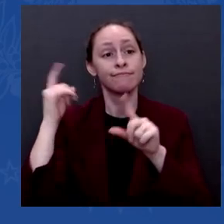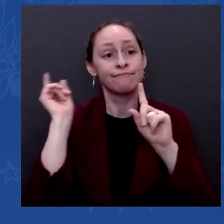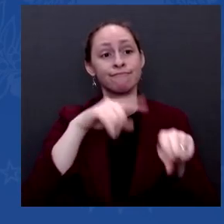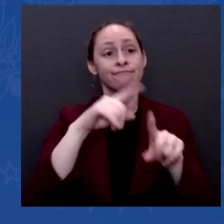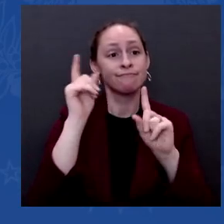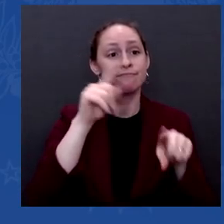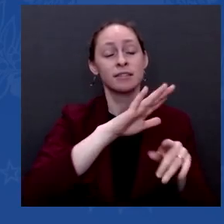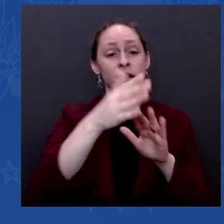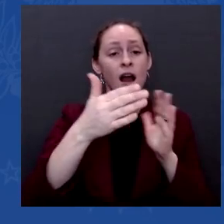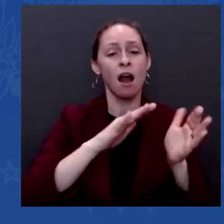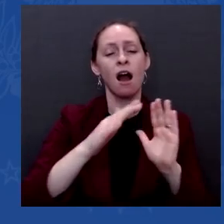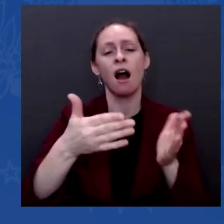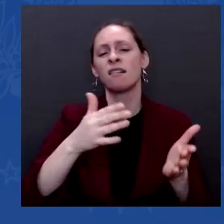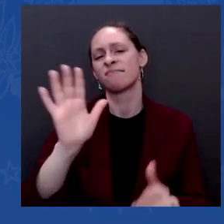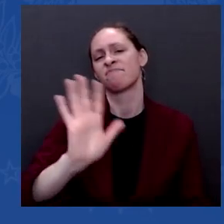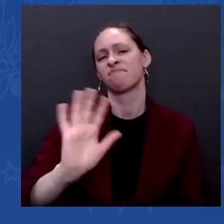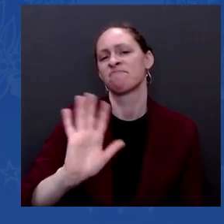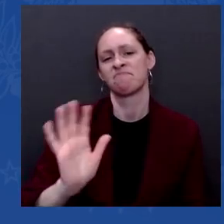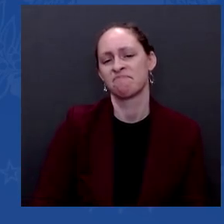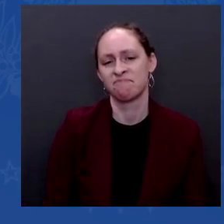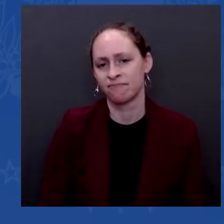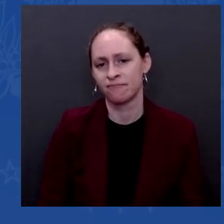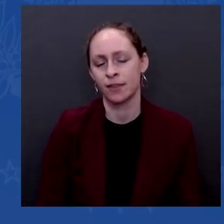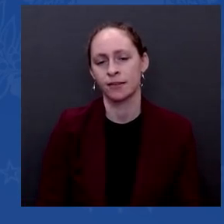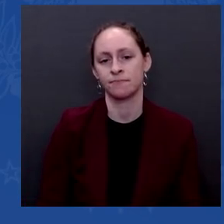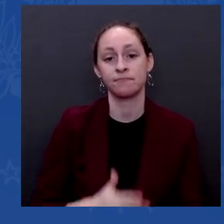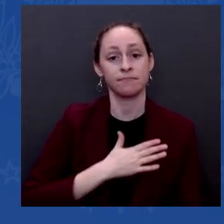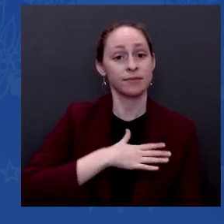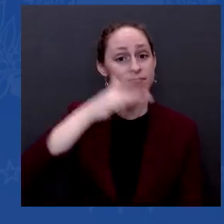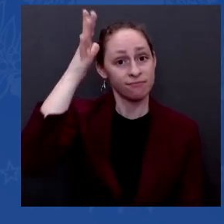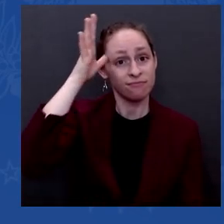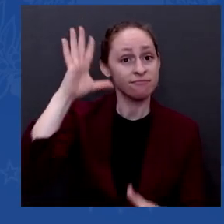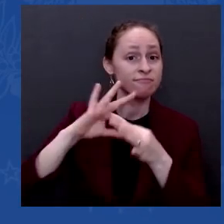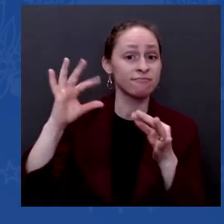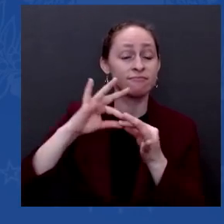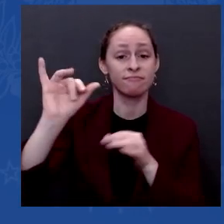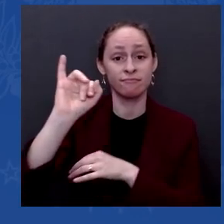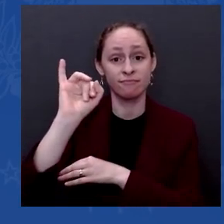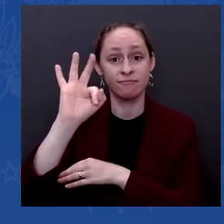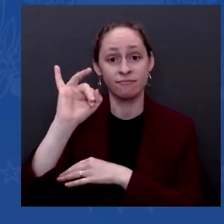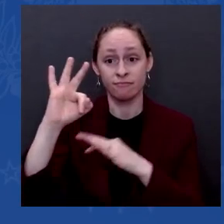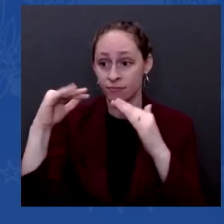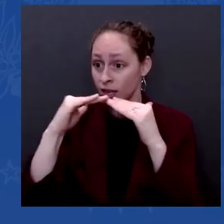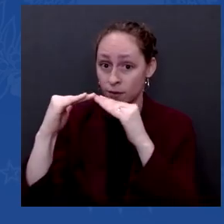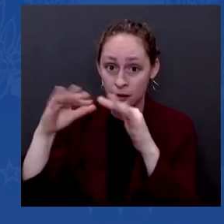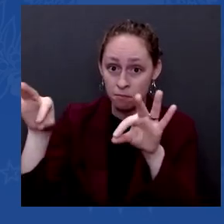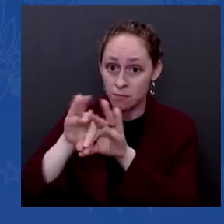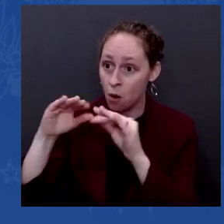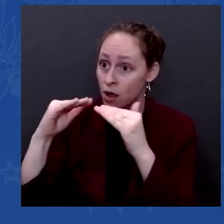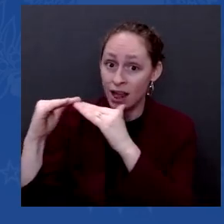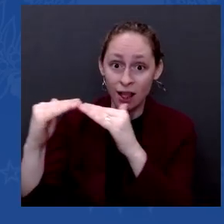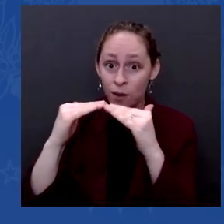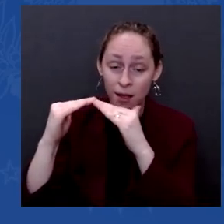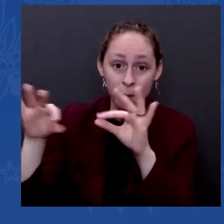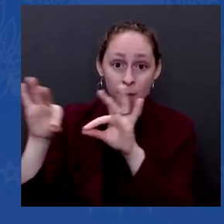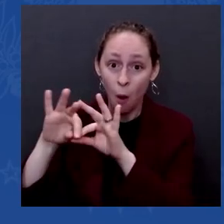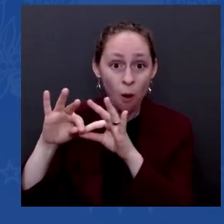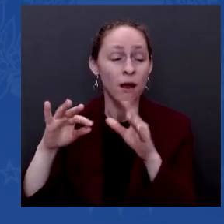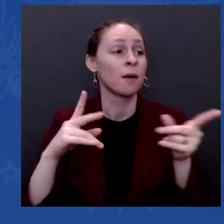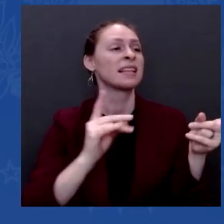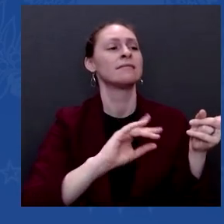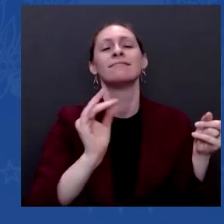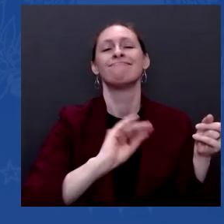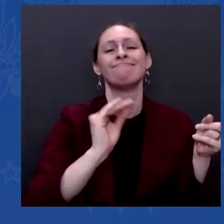everything's equally important to you, nothing's important to you. There is no way to get out of Afghanistan after 20